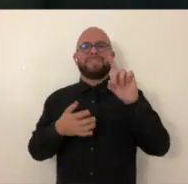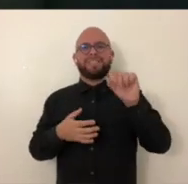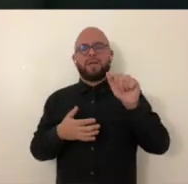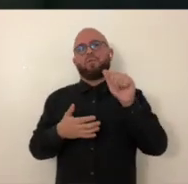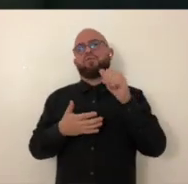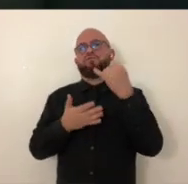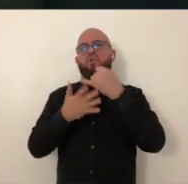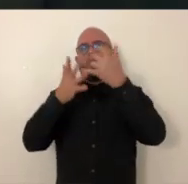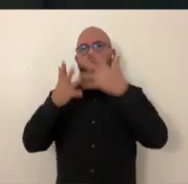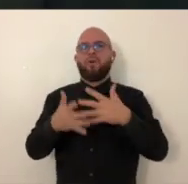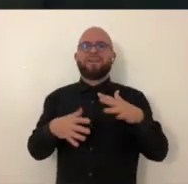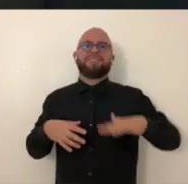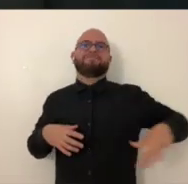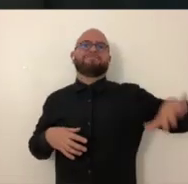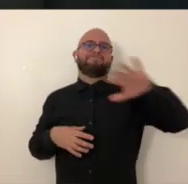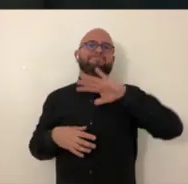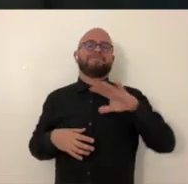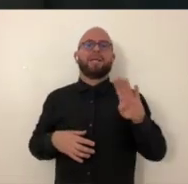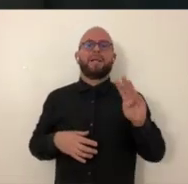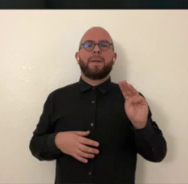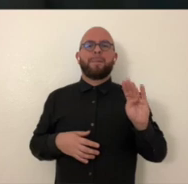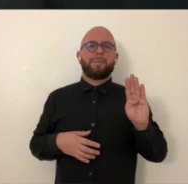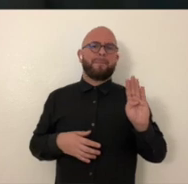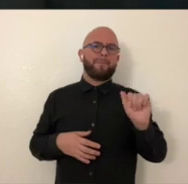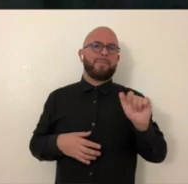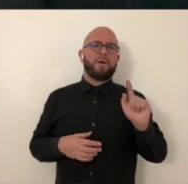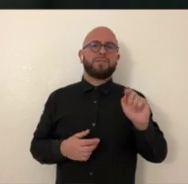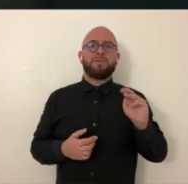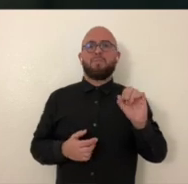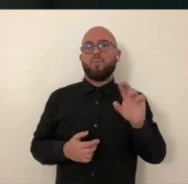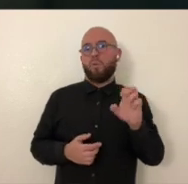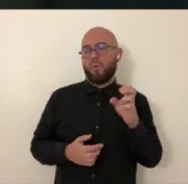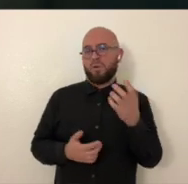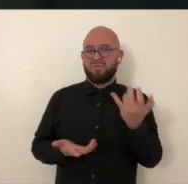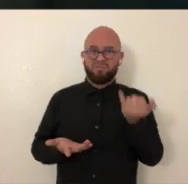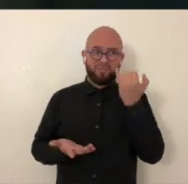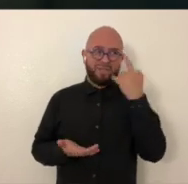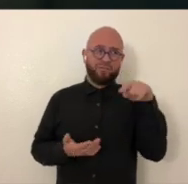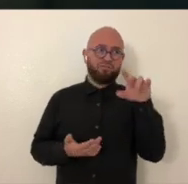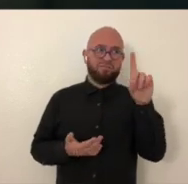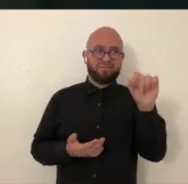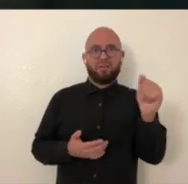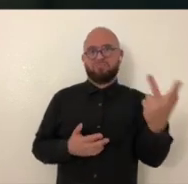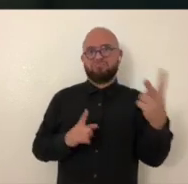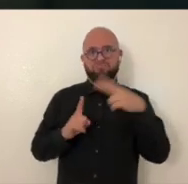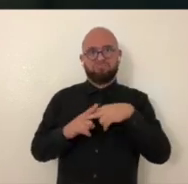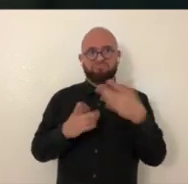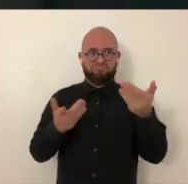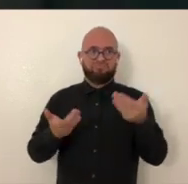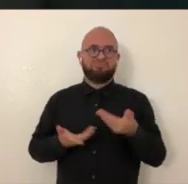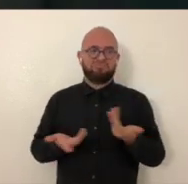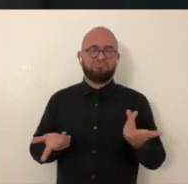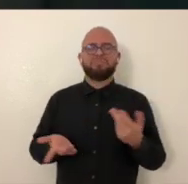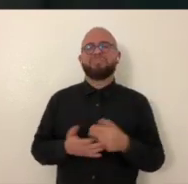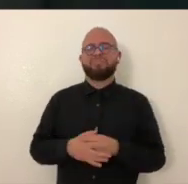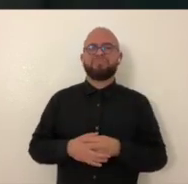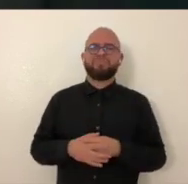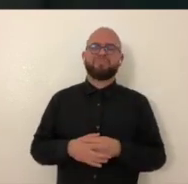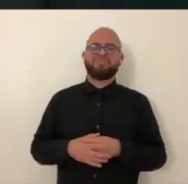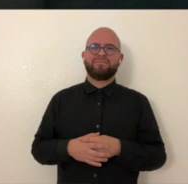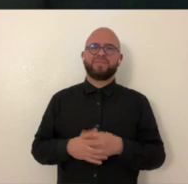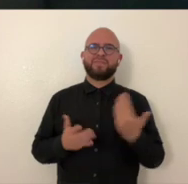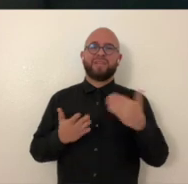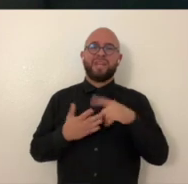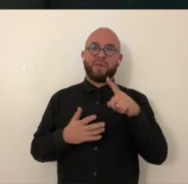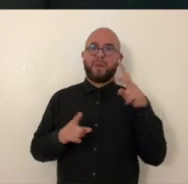disabled artists, Baltimore community. So it'll be open to anyone here who's disabled to apply. And that was really important to me.